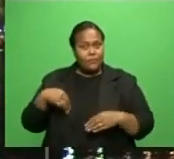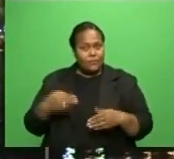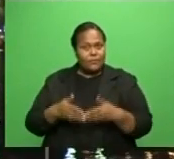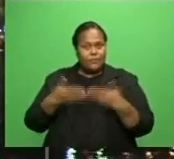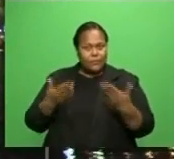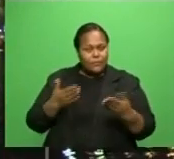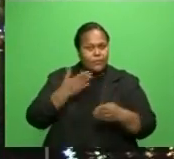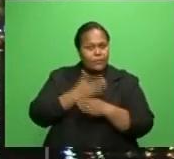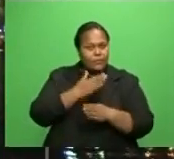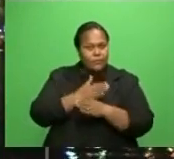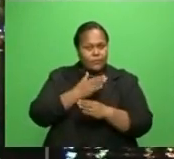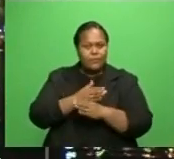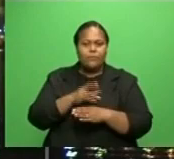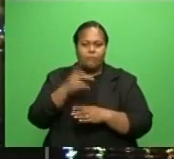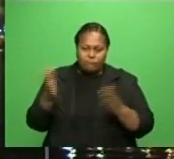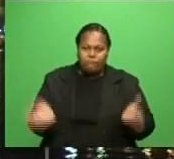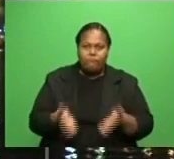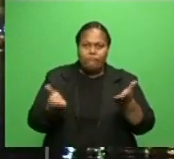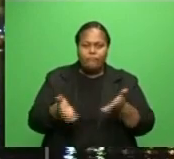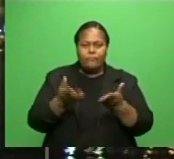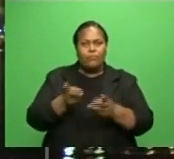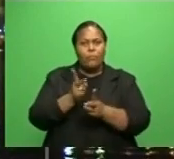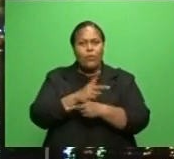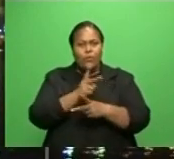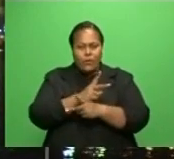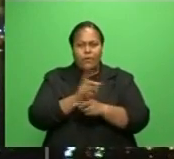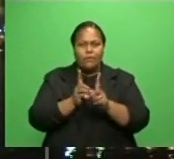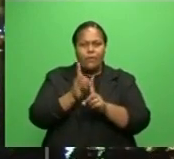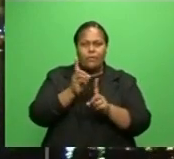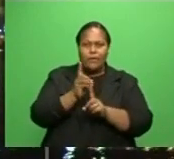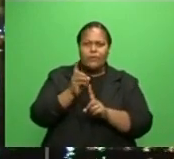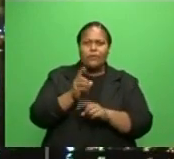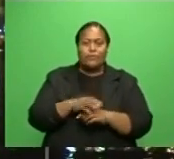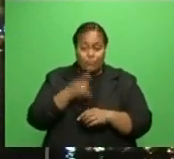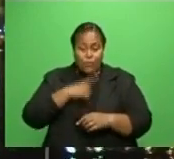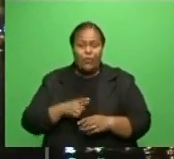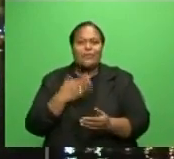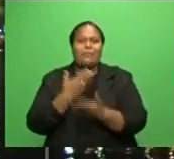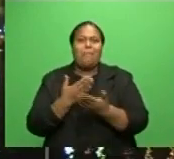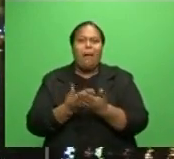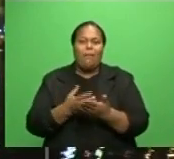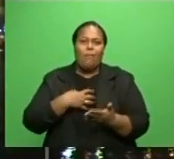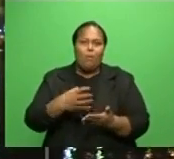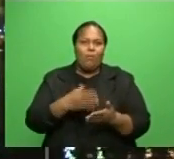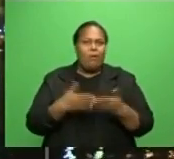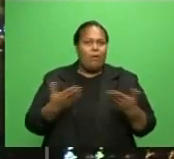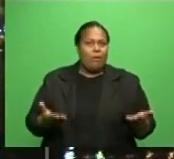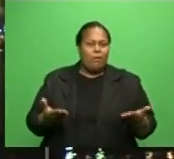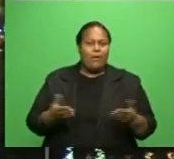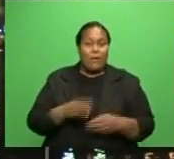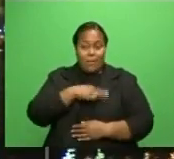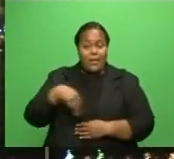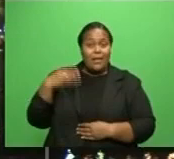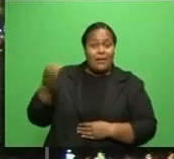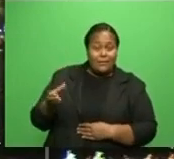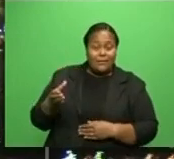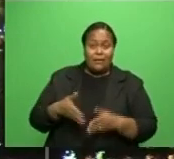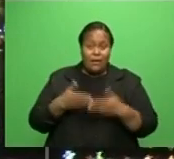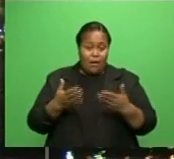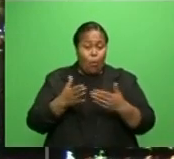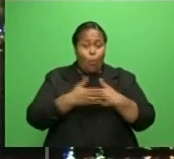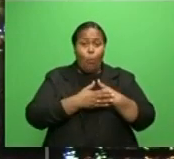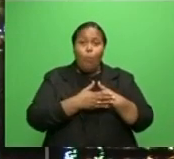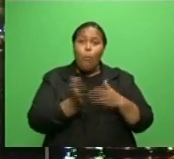enhancing product development in an effort to deal with an ever-growing market. Minister Dr. Mahendra Reddy, while opening one of